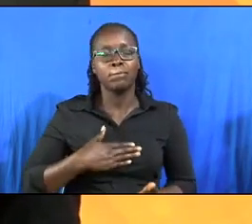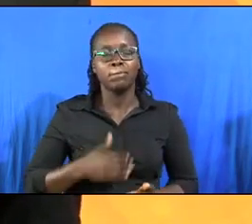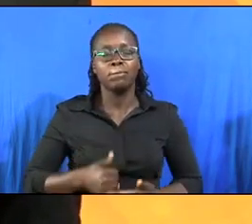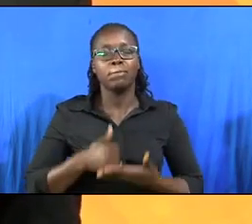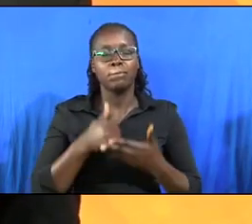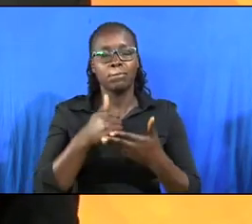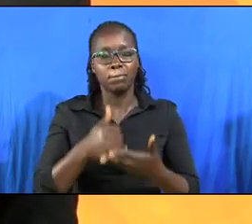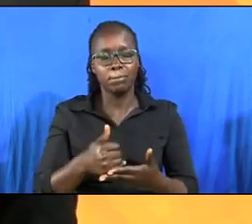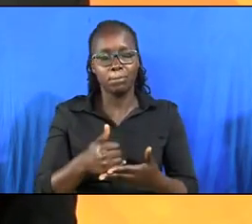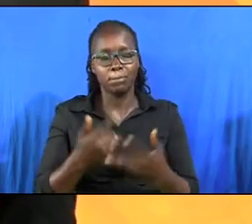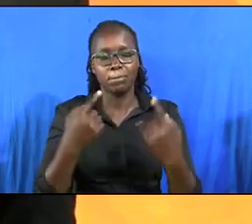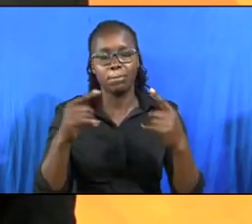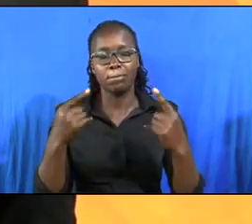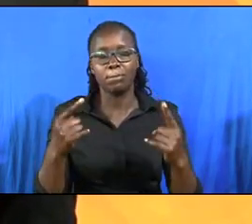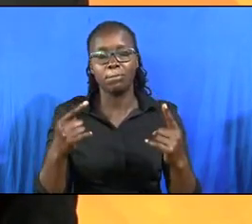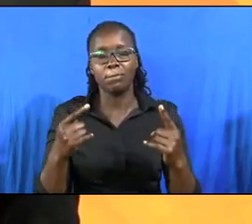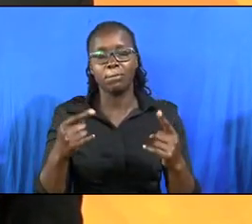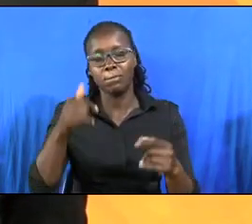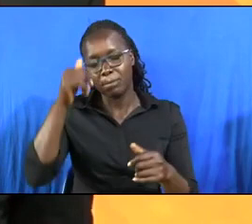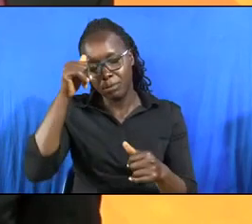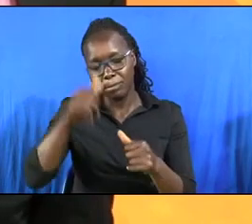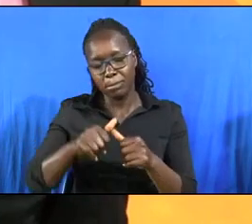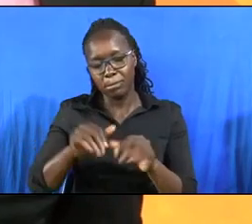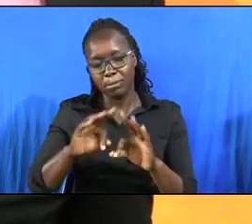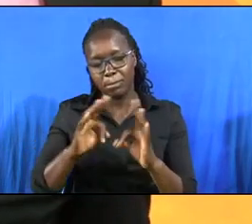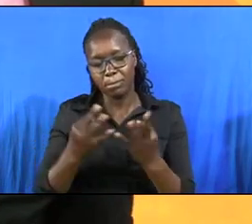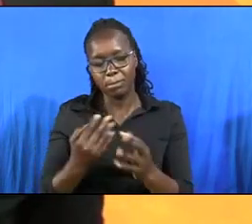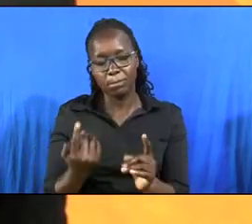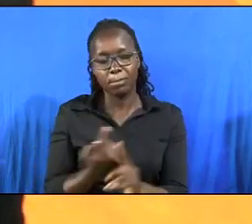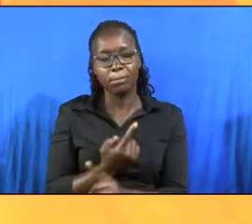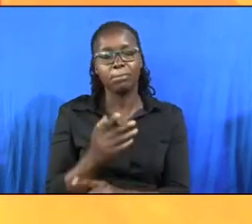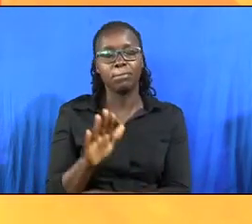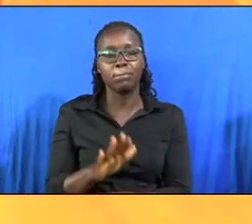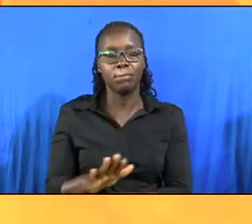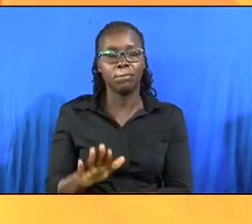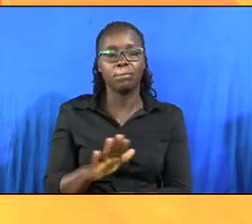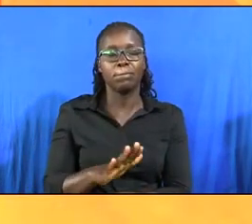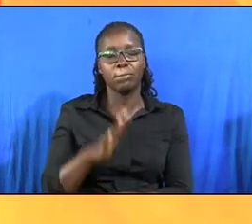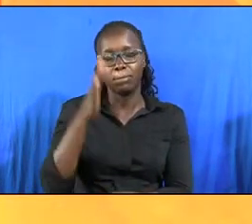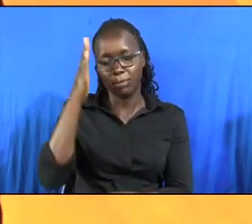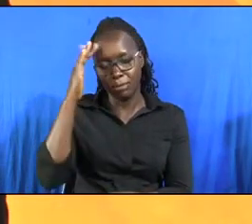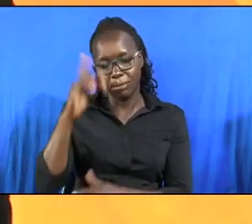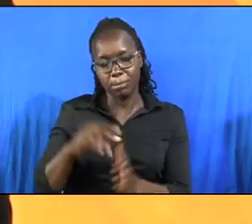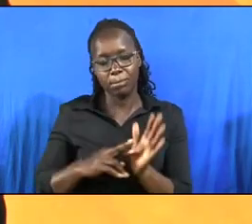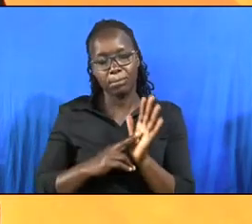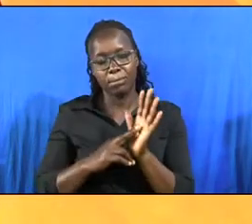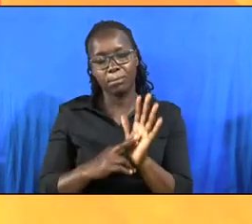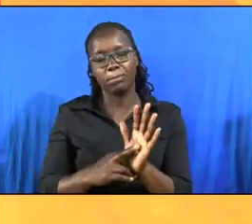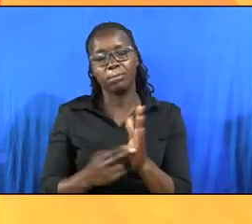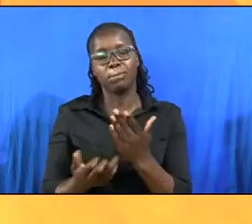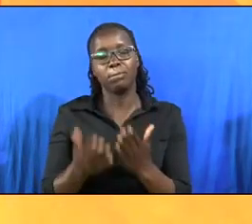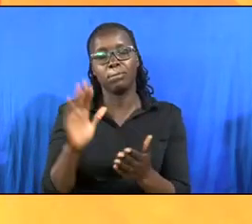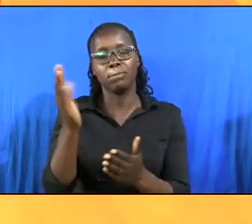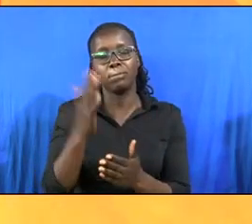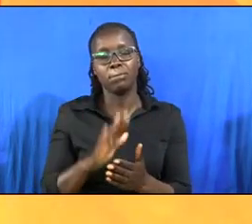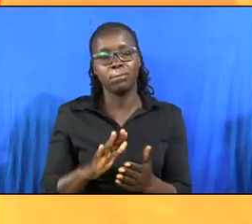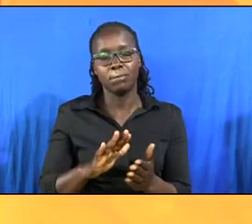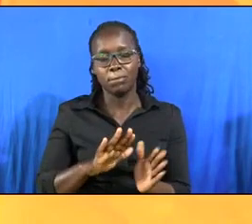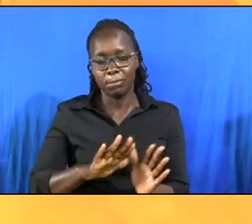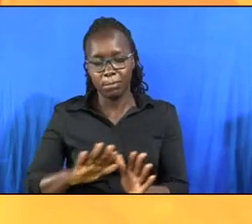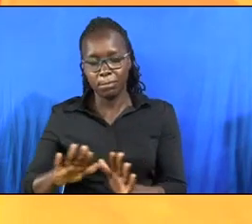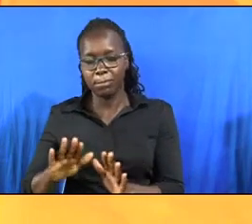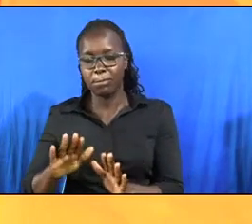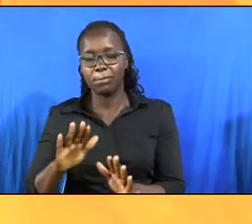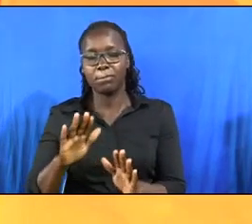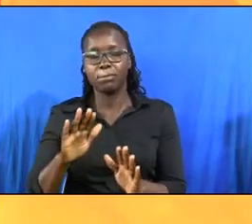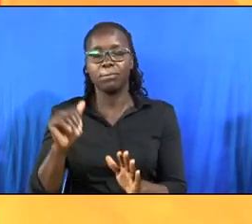succeed. May you remember our families also in different locations and even those who are represented here. May you remember the Adventist men